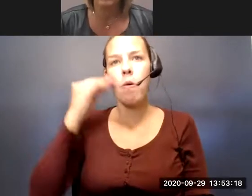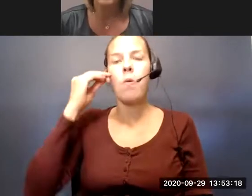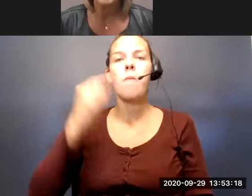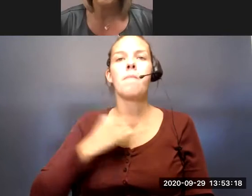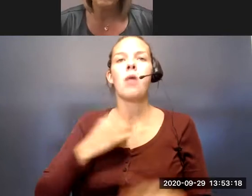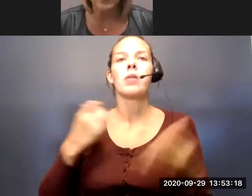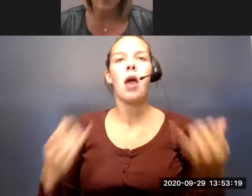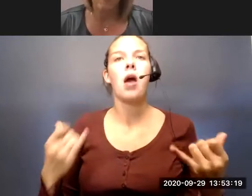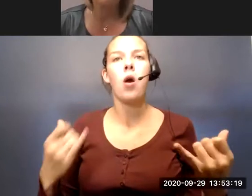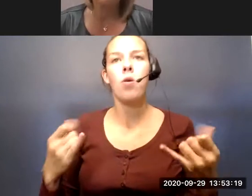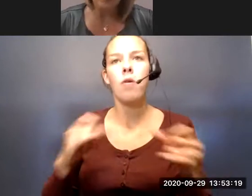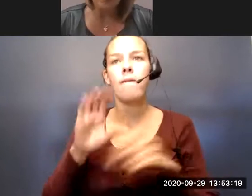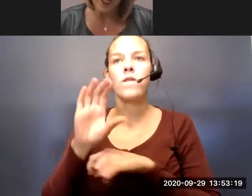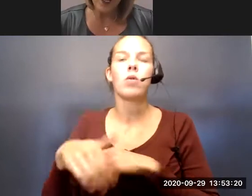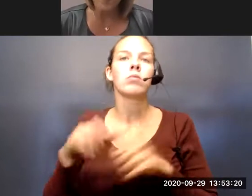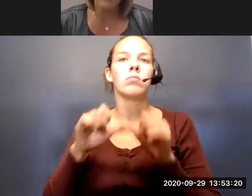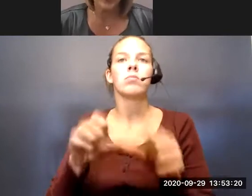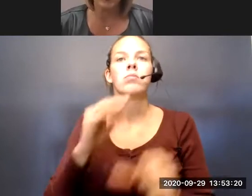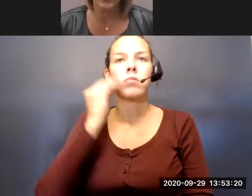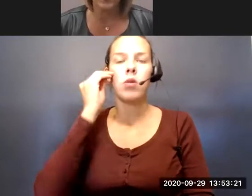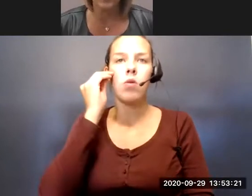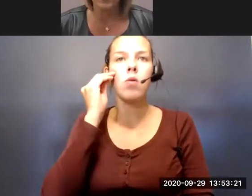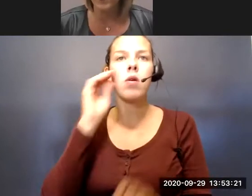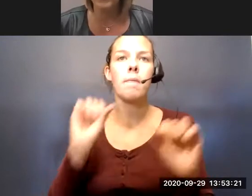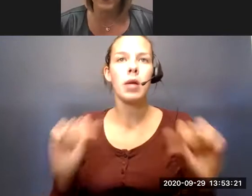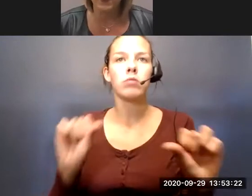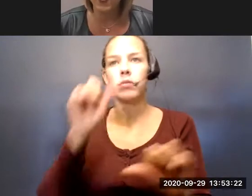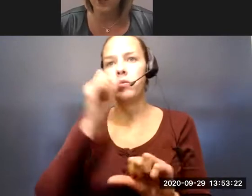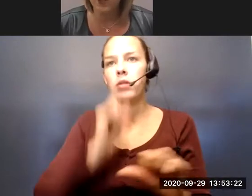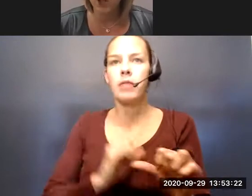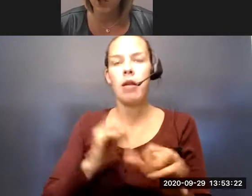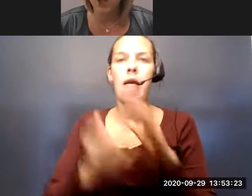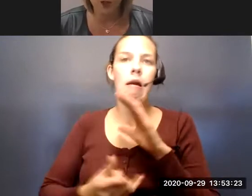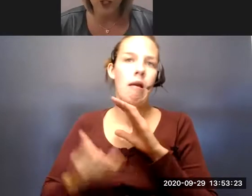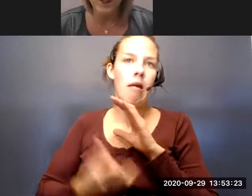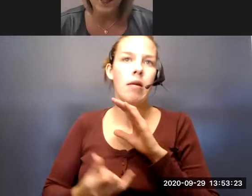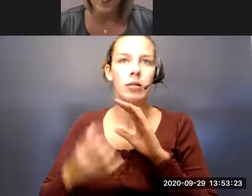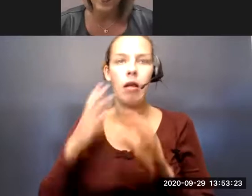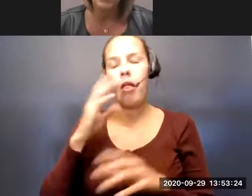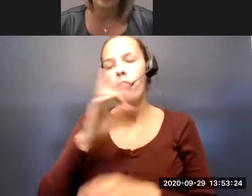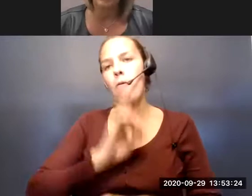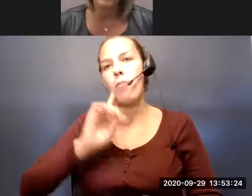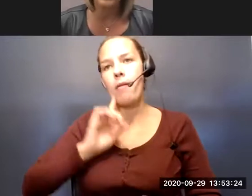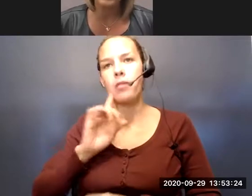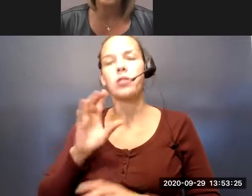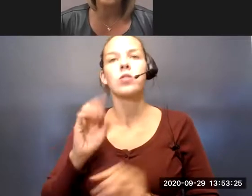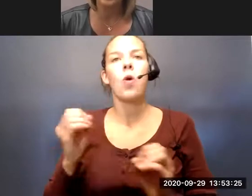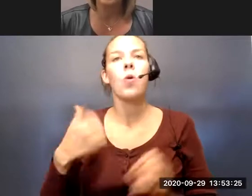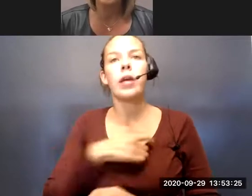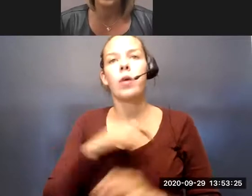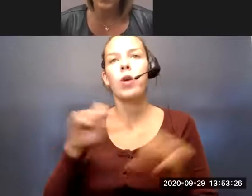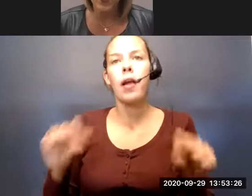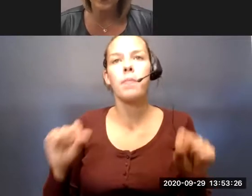forced to remain at home and potentially suffering the effects of isolation and loneliness. And so we were able